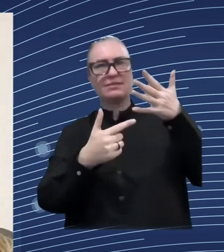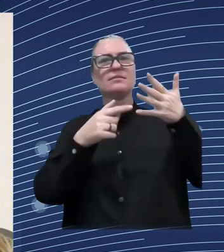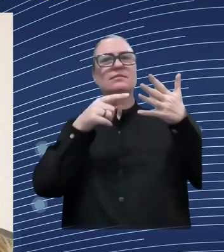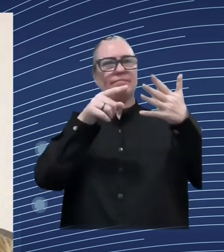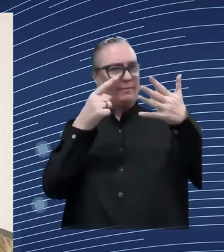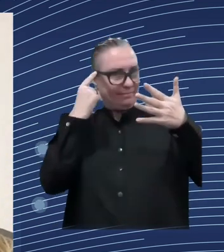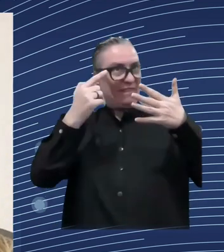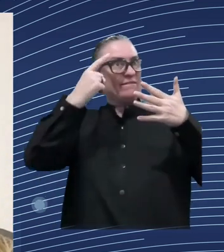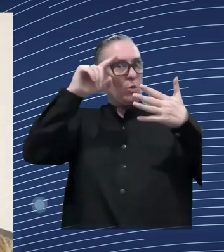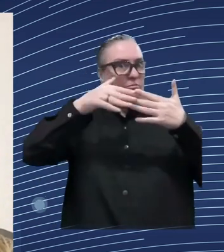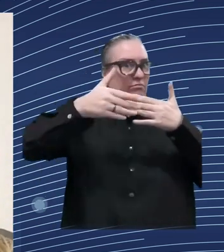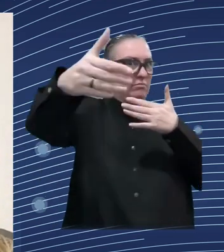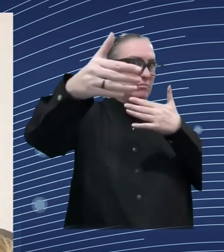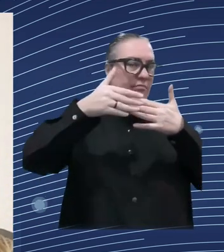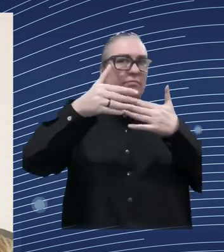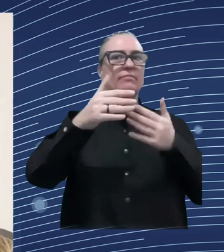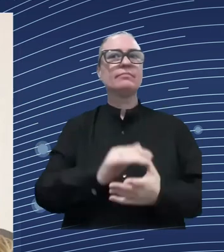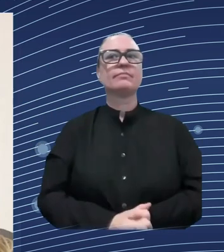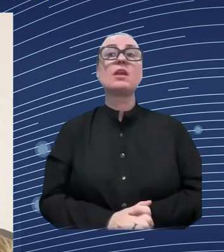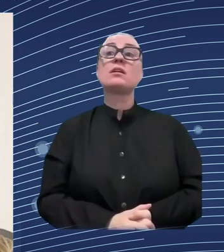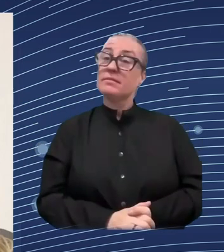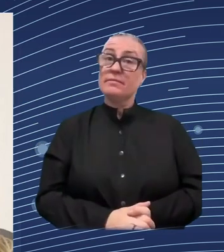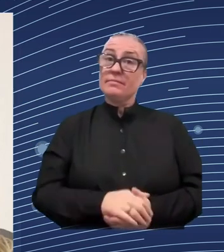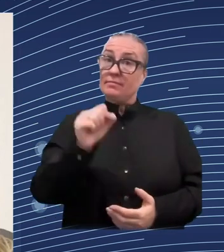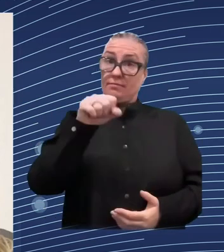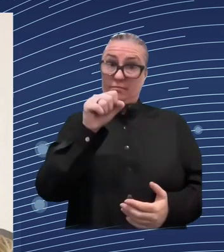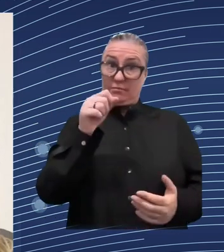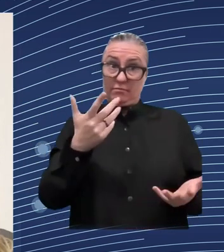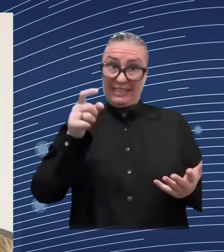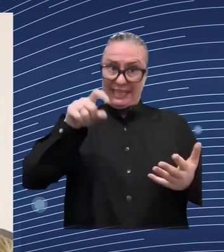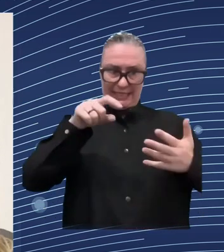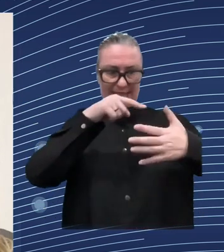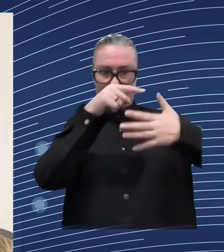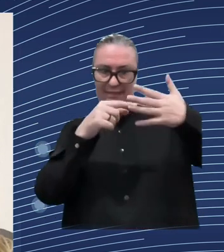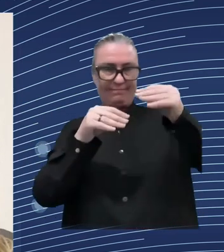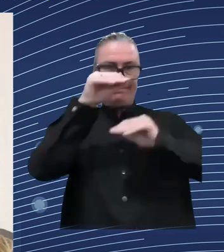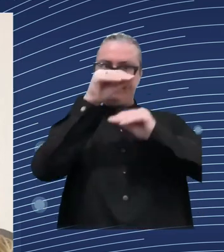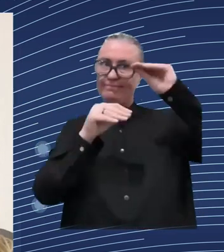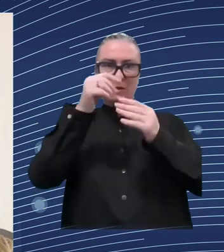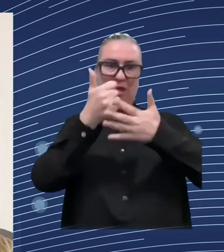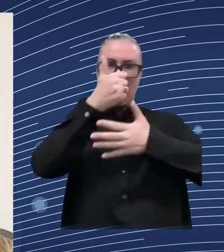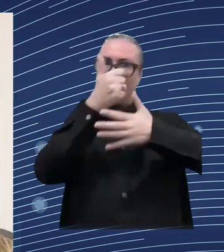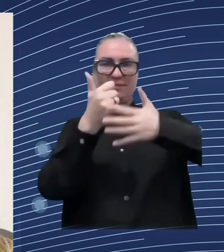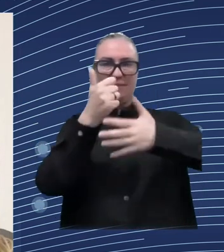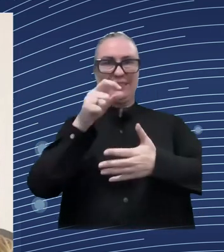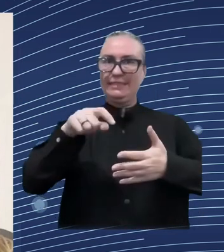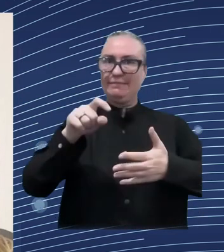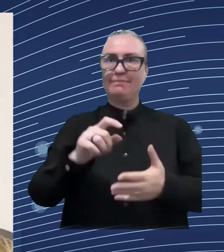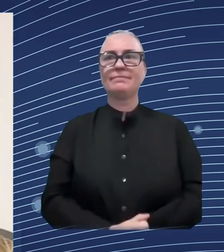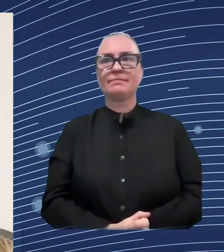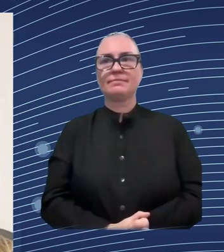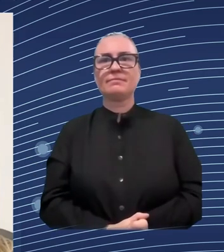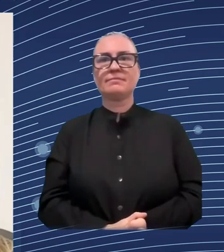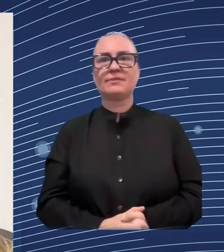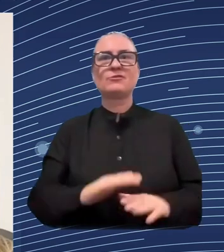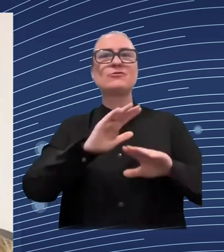now it's not something which uh we can plan now for the future when the war is over certainly it's important also to